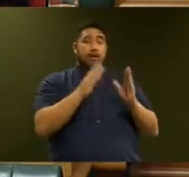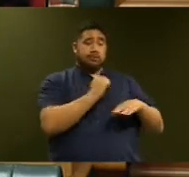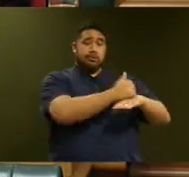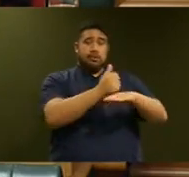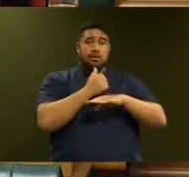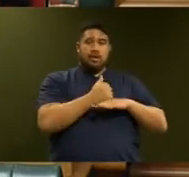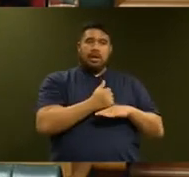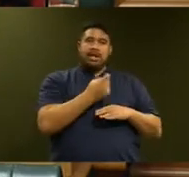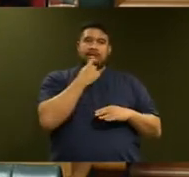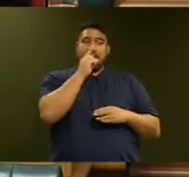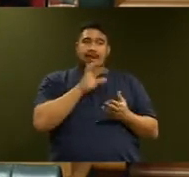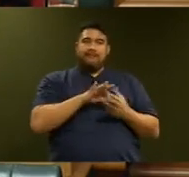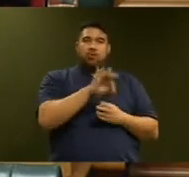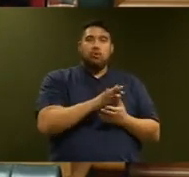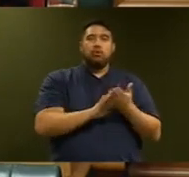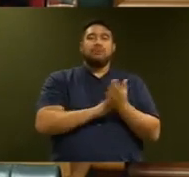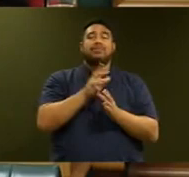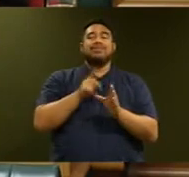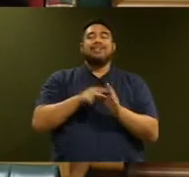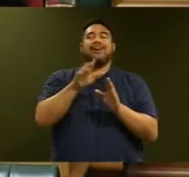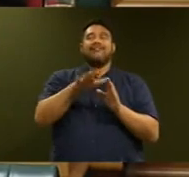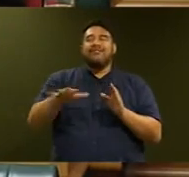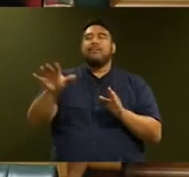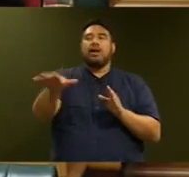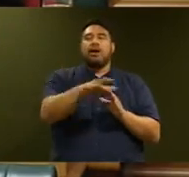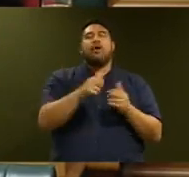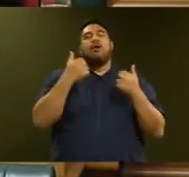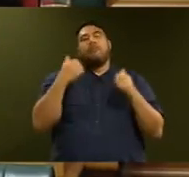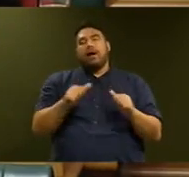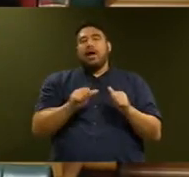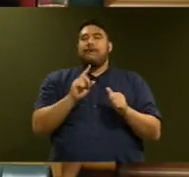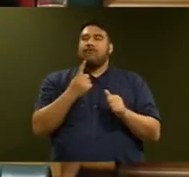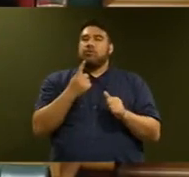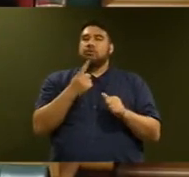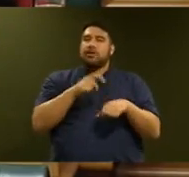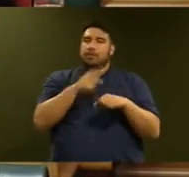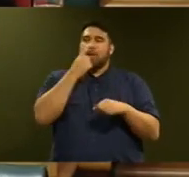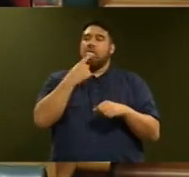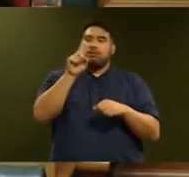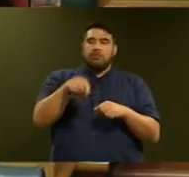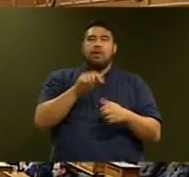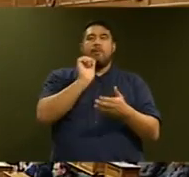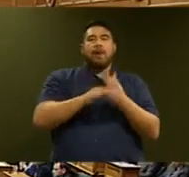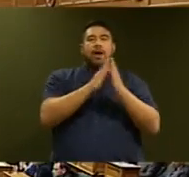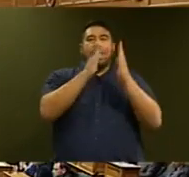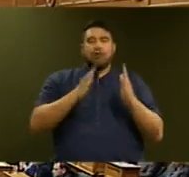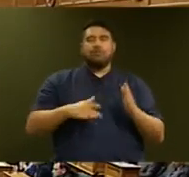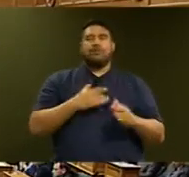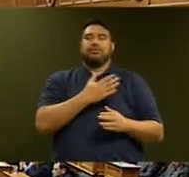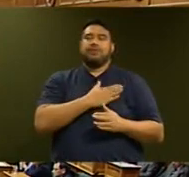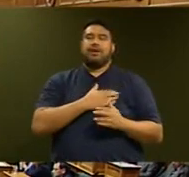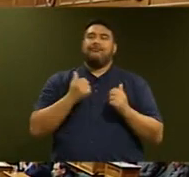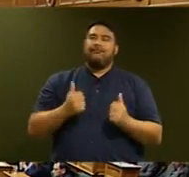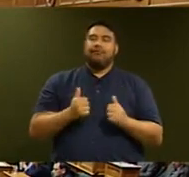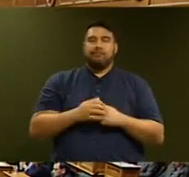will provide young families with the first step on the ladder and the security that home ownership brings. To the